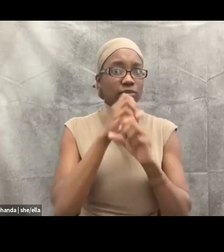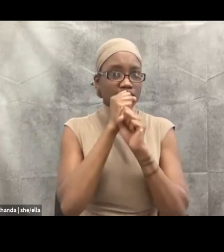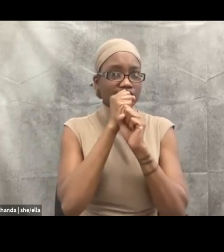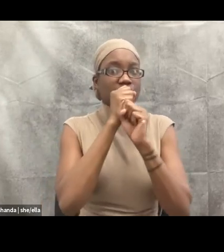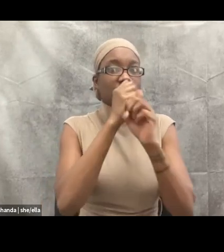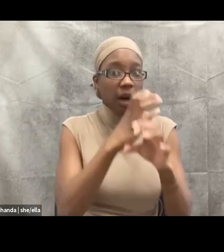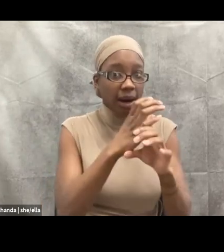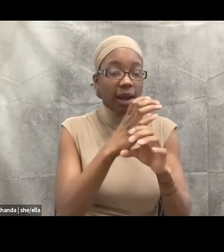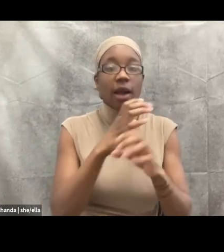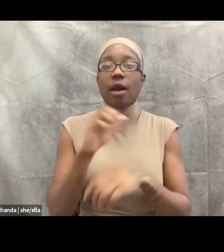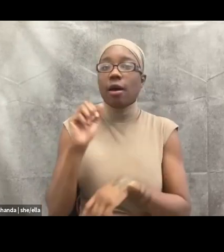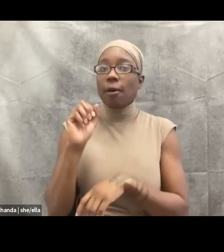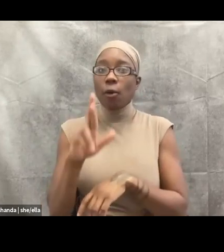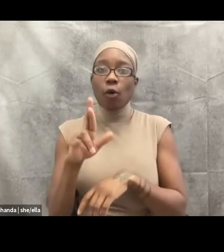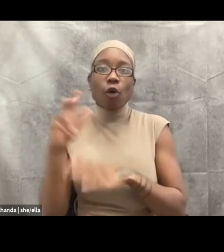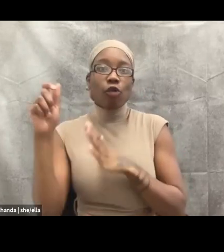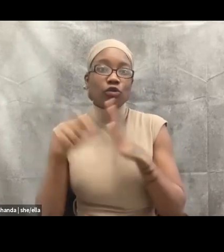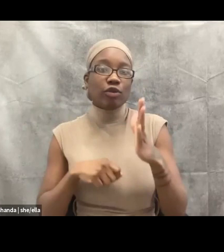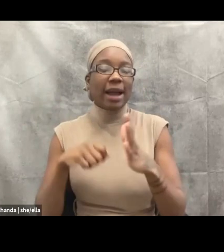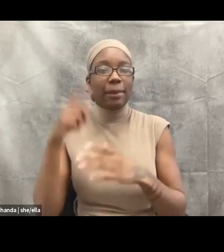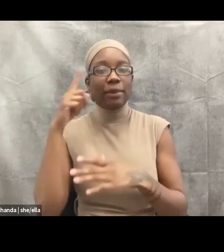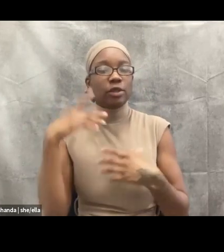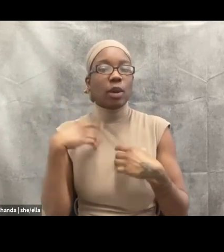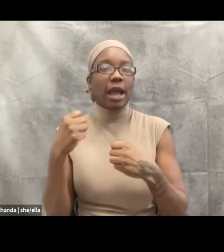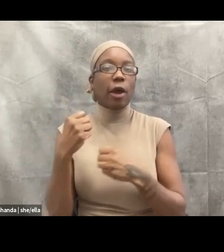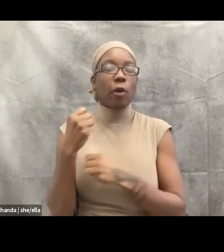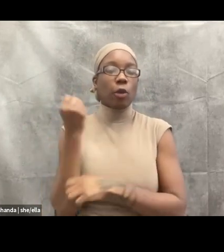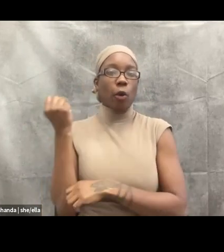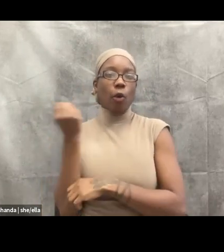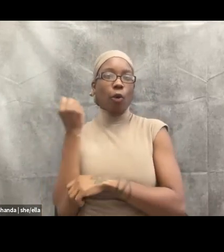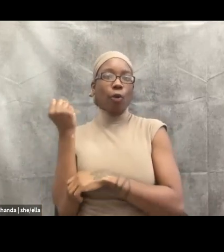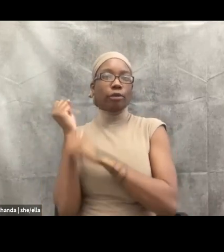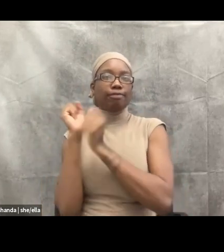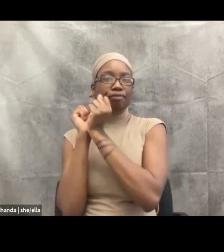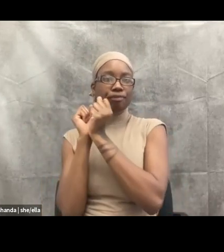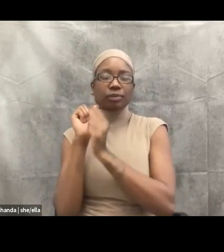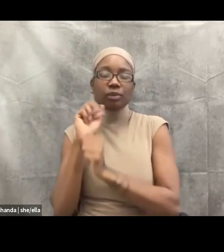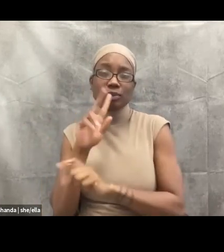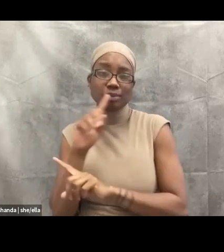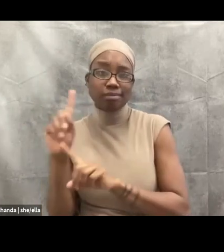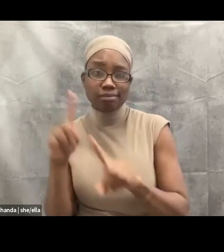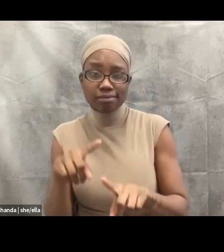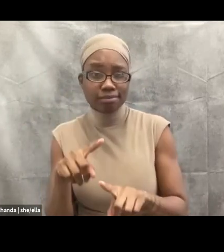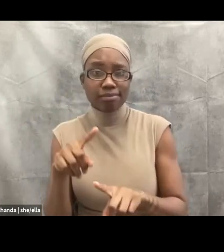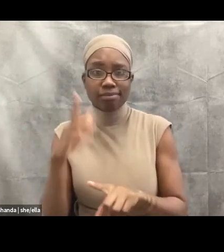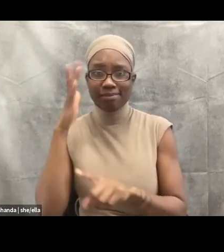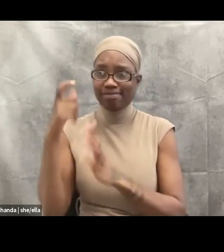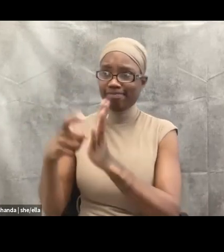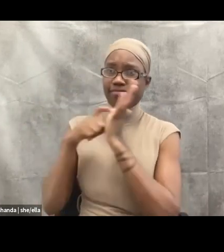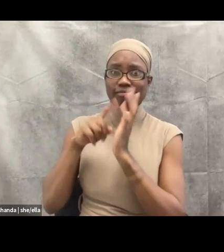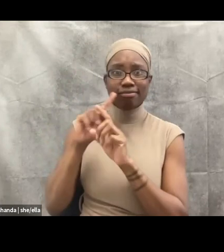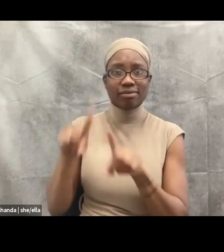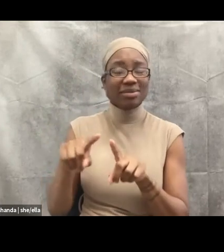hold or report, um, something because it's mandatory. People don't know the difference between any of those things very often.